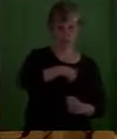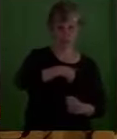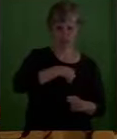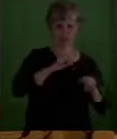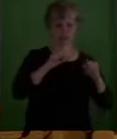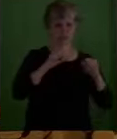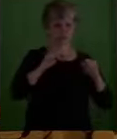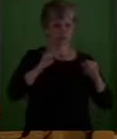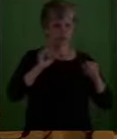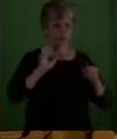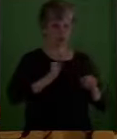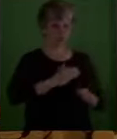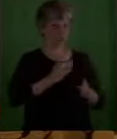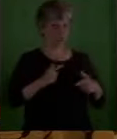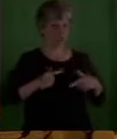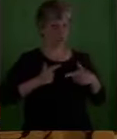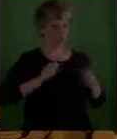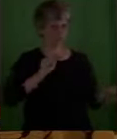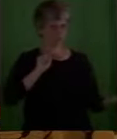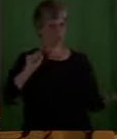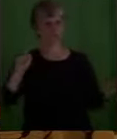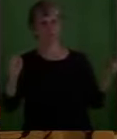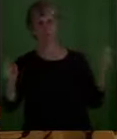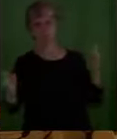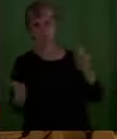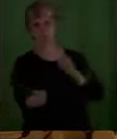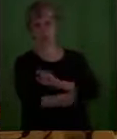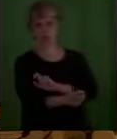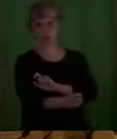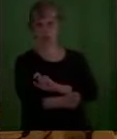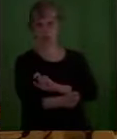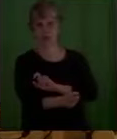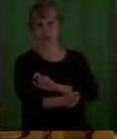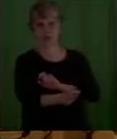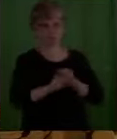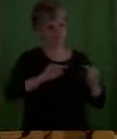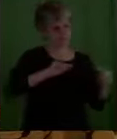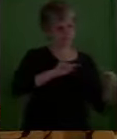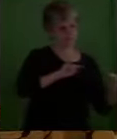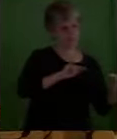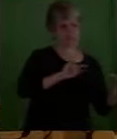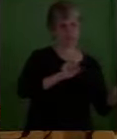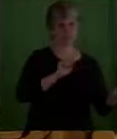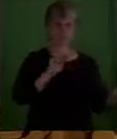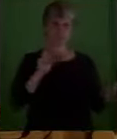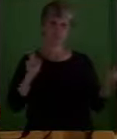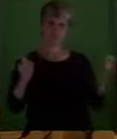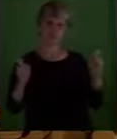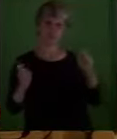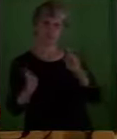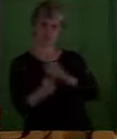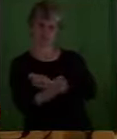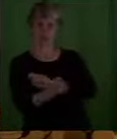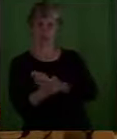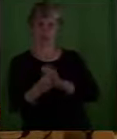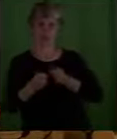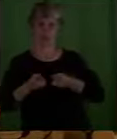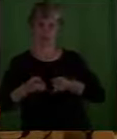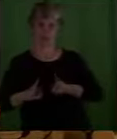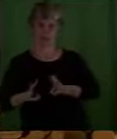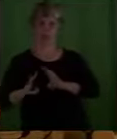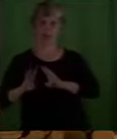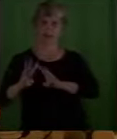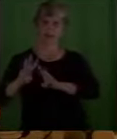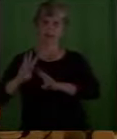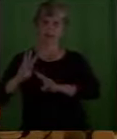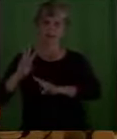transformed, our wounds might be turned into places where He shows us His more